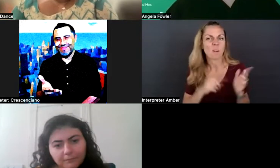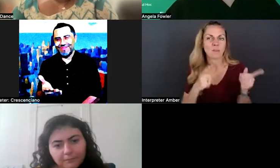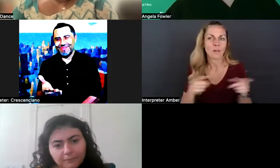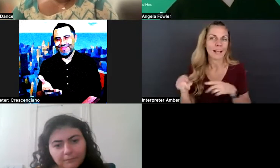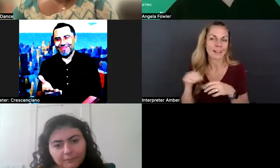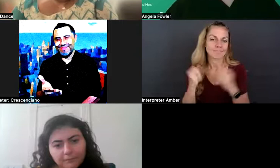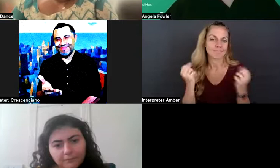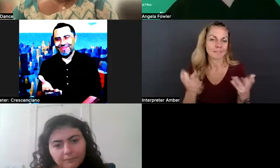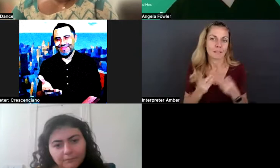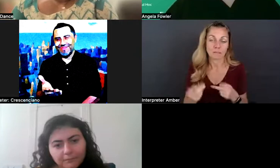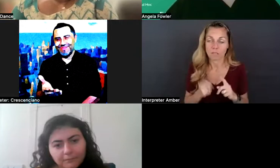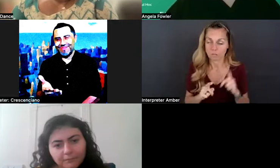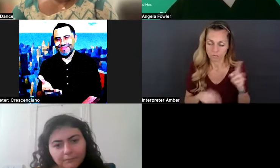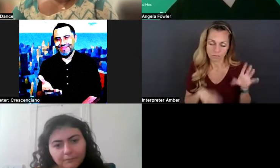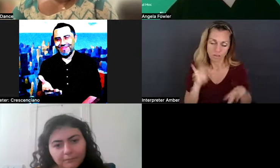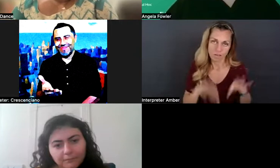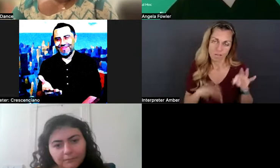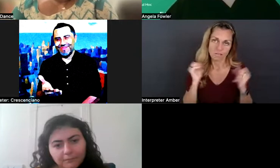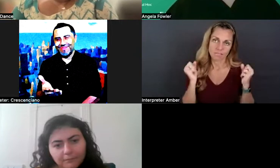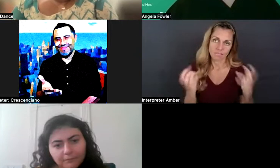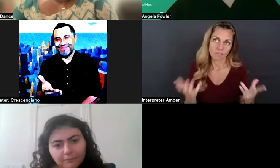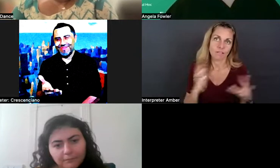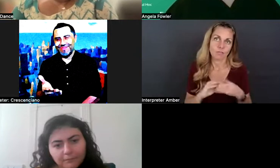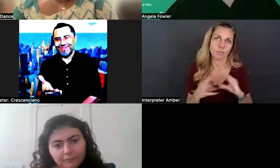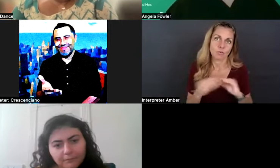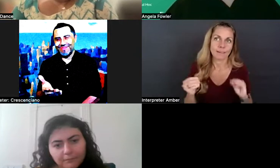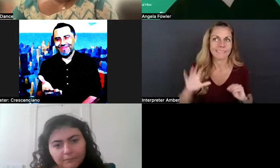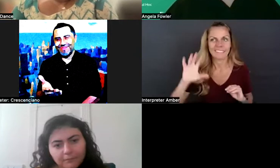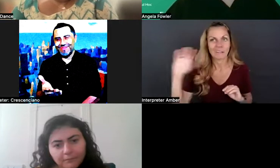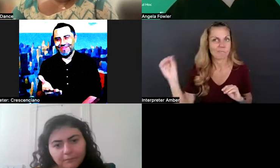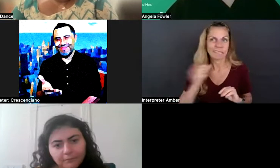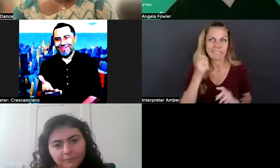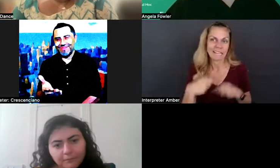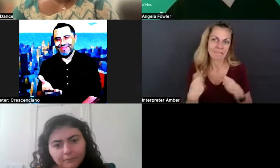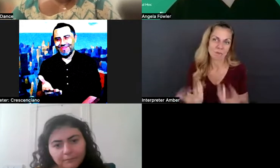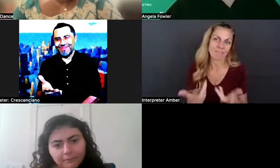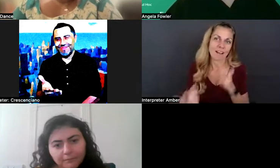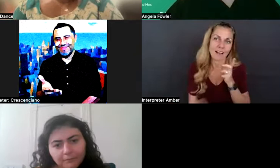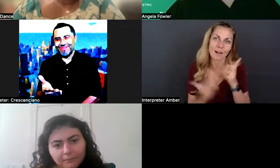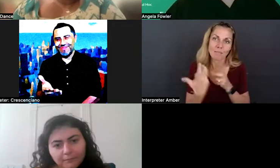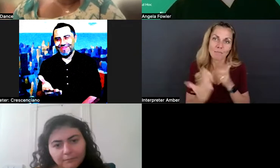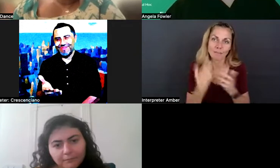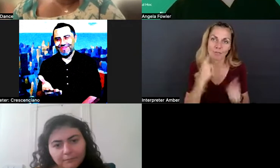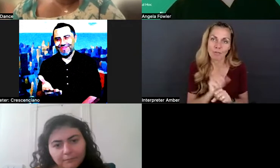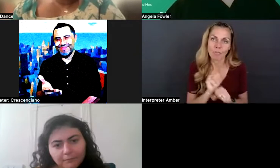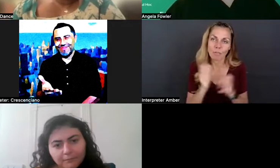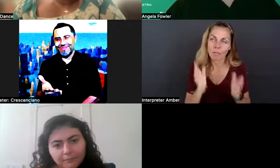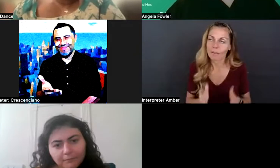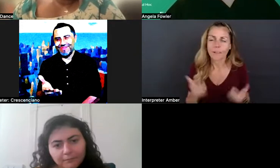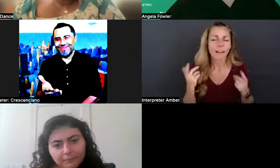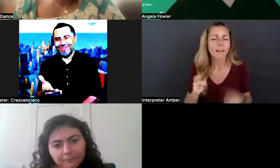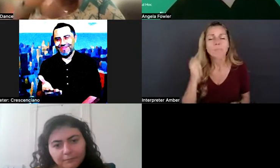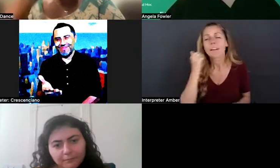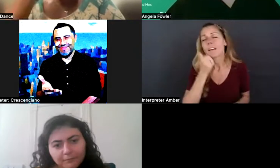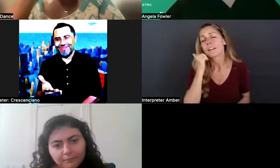of stories of, uh, employers, not accommodating employees, and especially it happens every day, but it's,